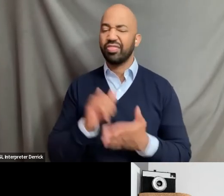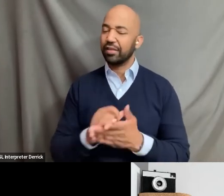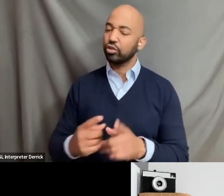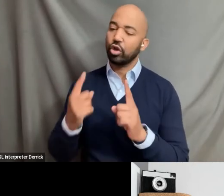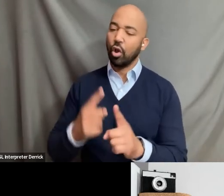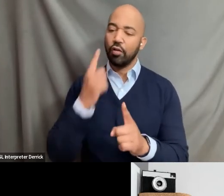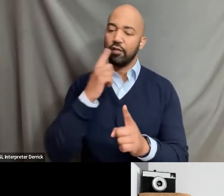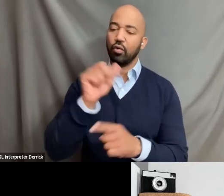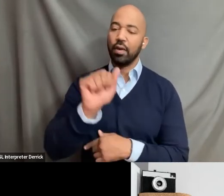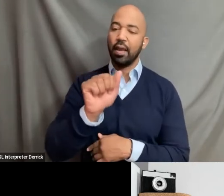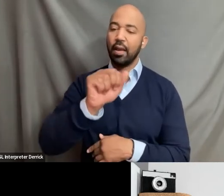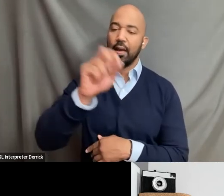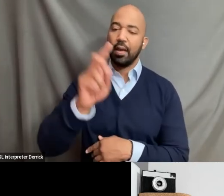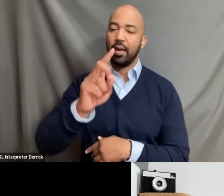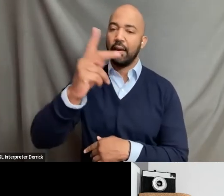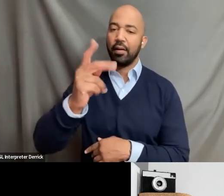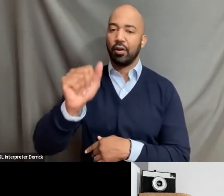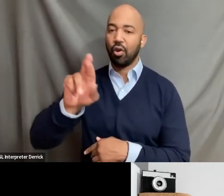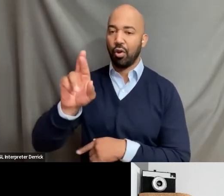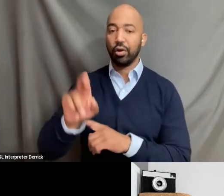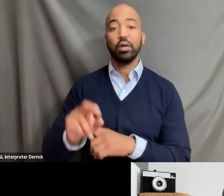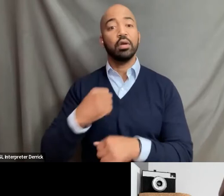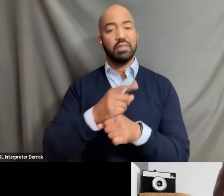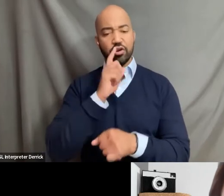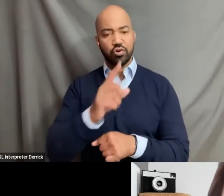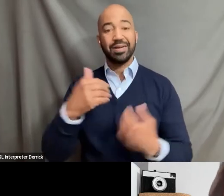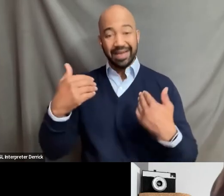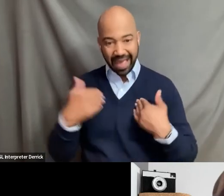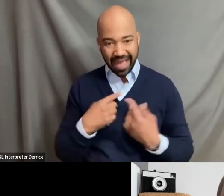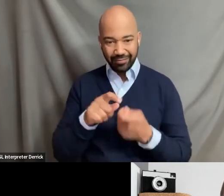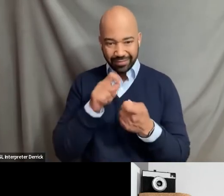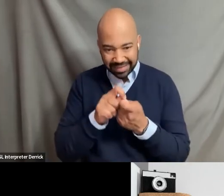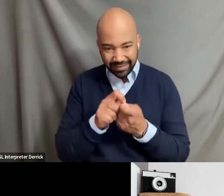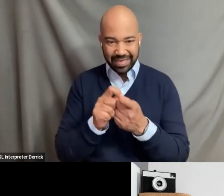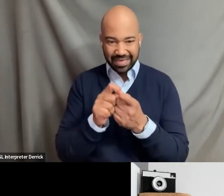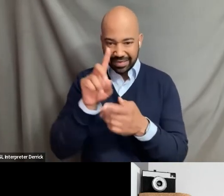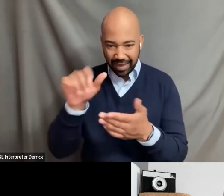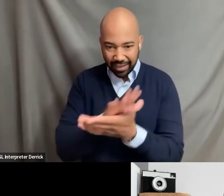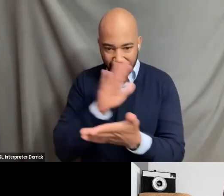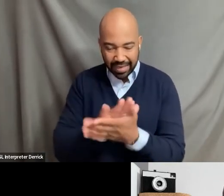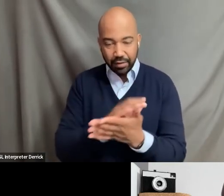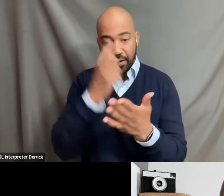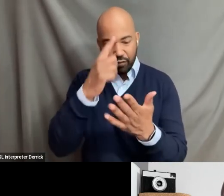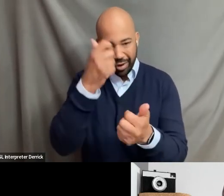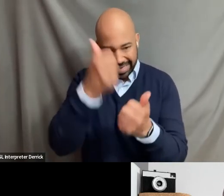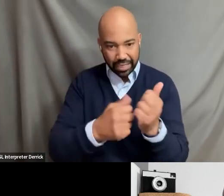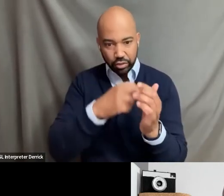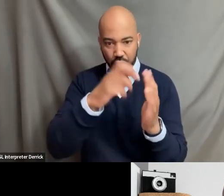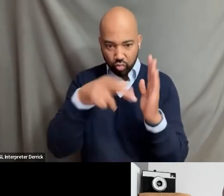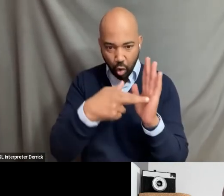Adcar to really create personalized documentation for each one of the profiles